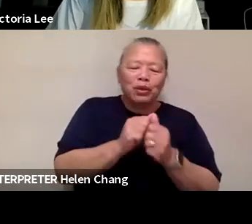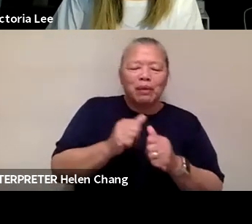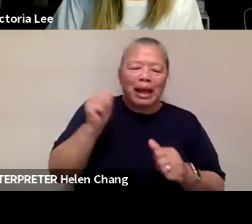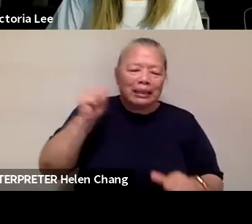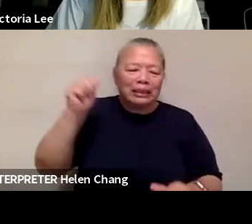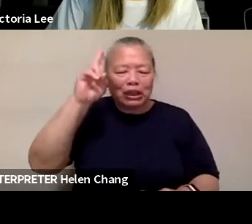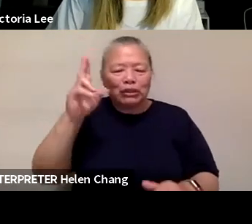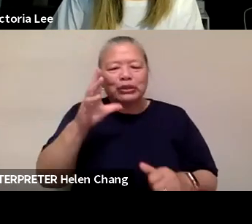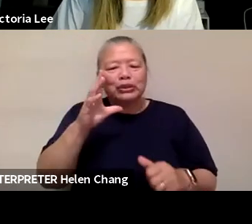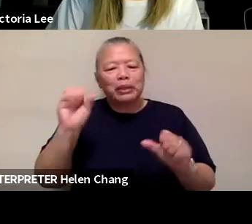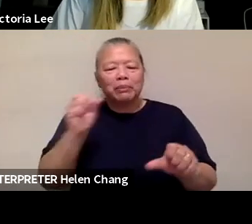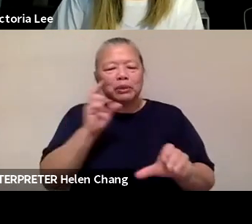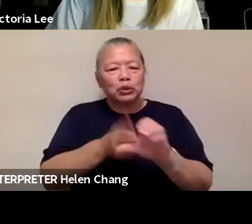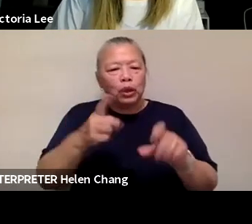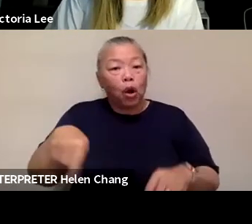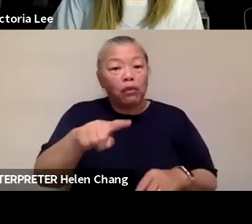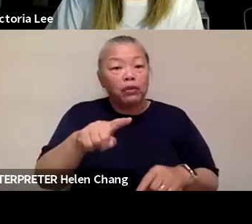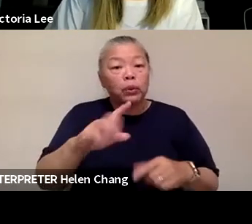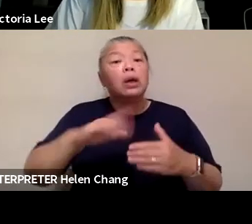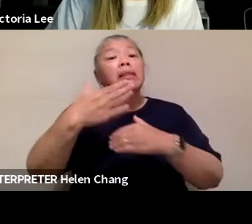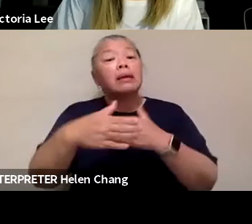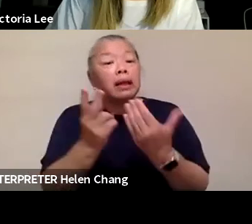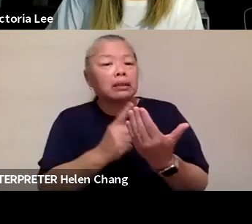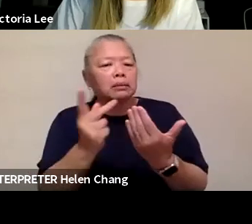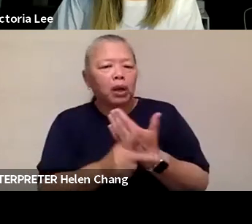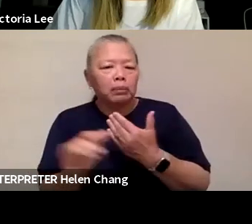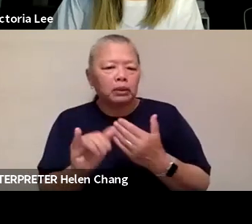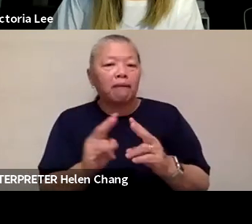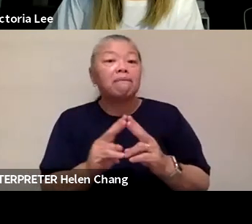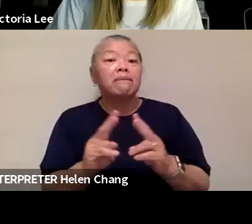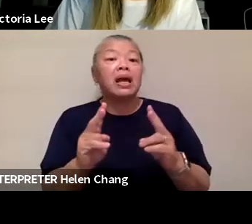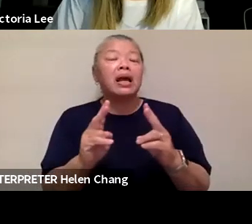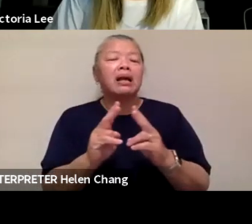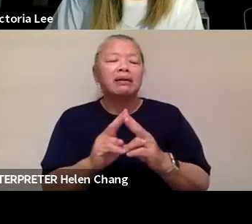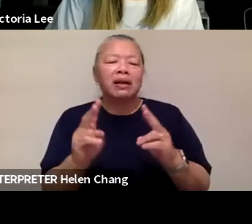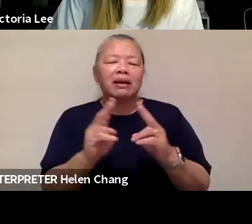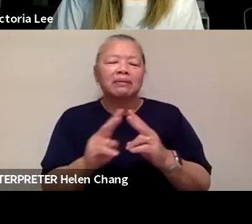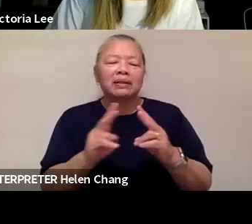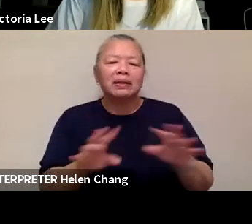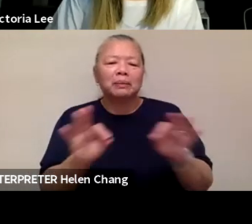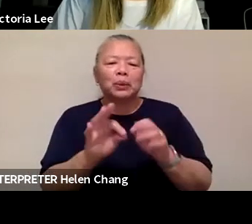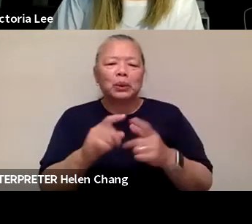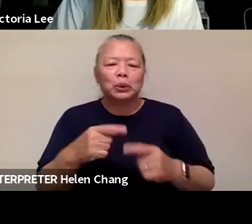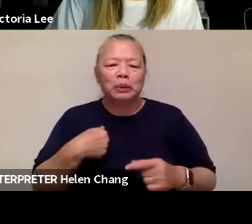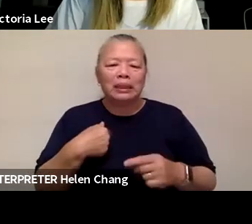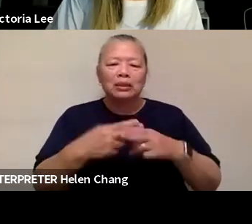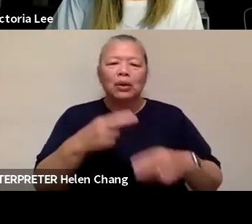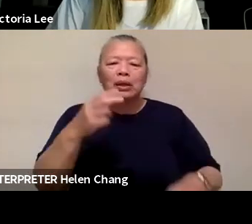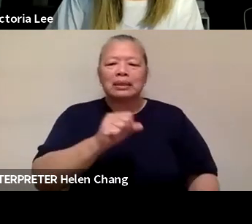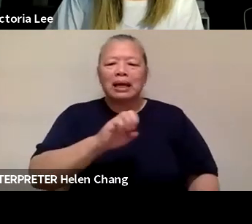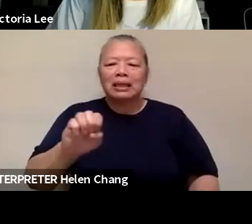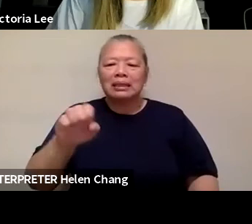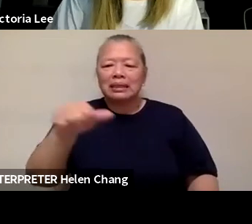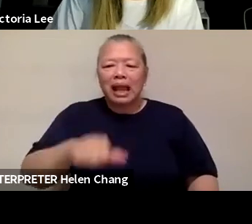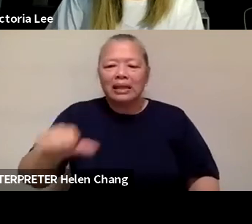with all of you. Our next program is also very, very, very close to my heart. It is called Southeast Asia got